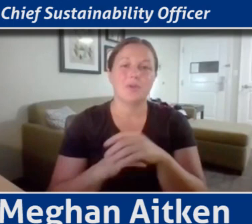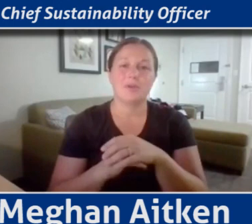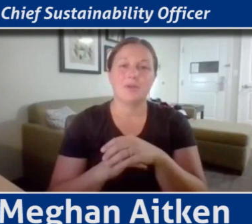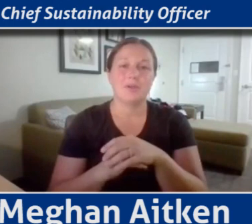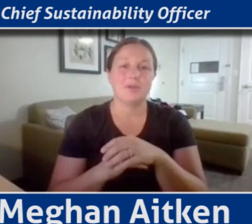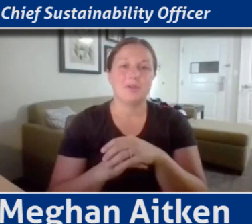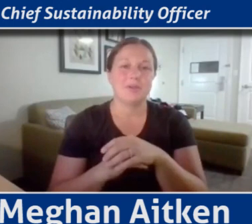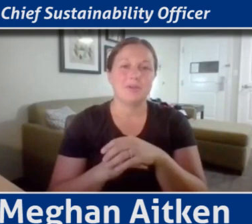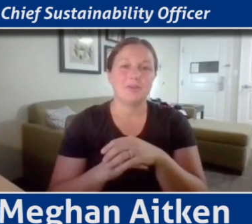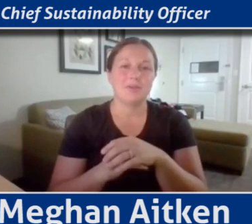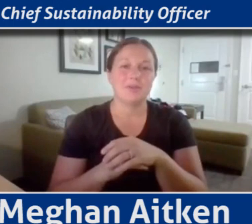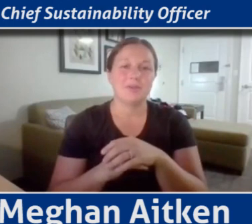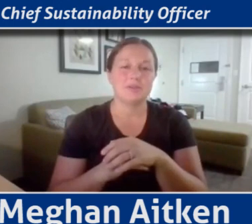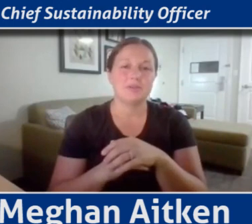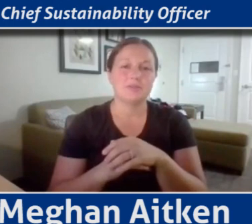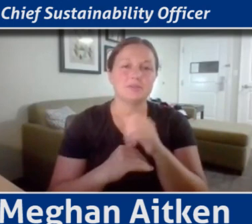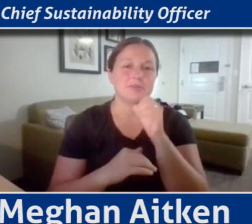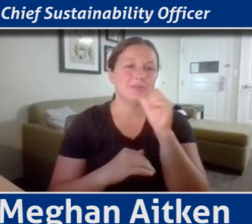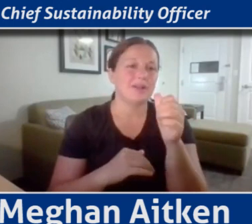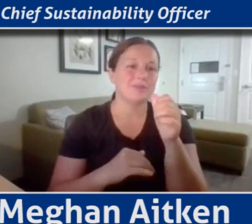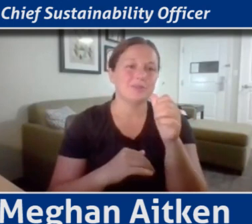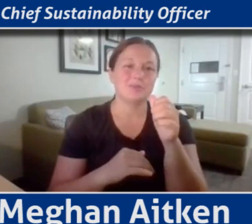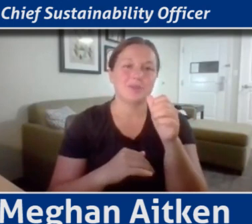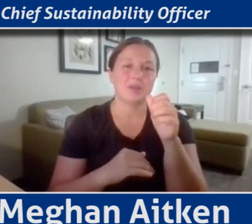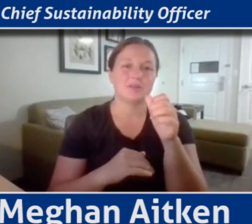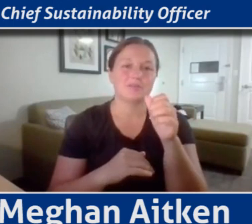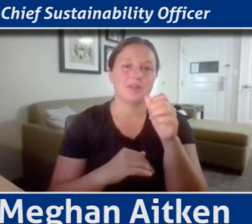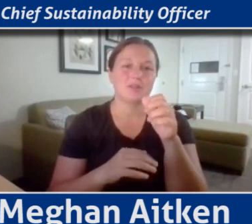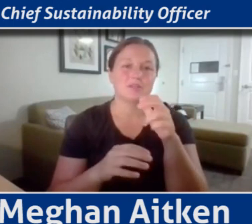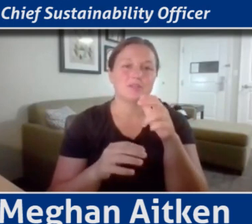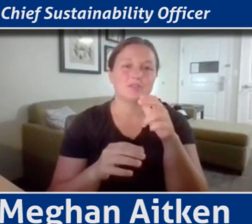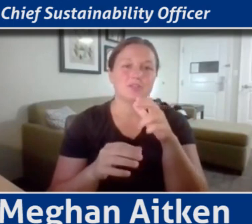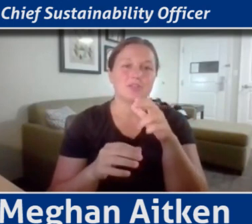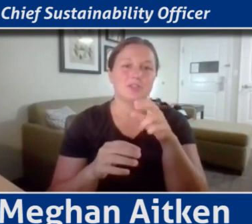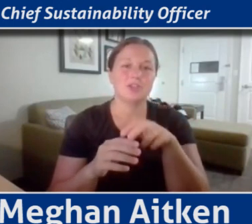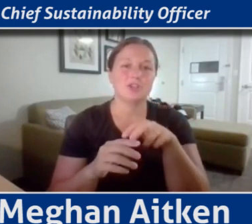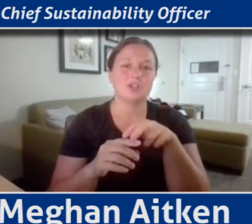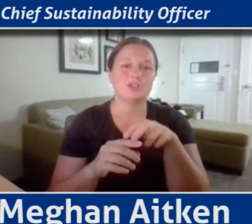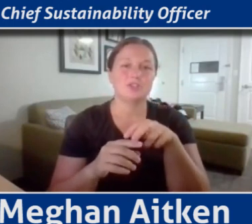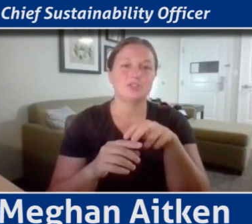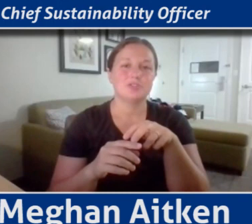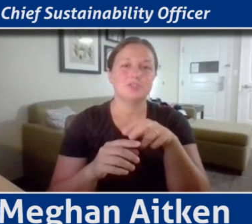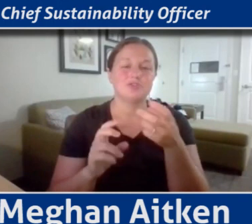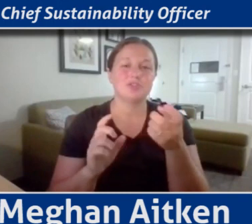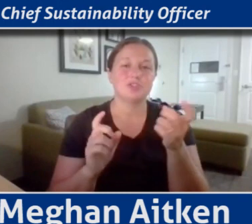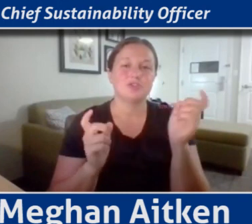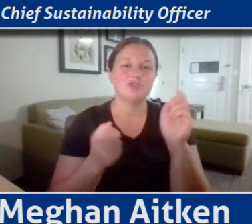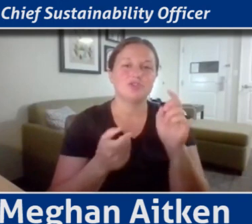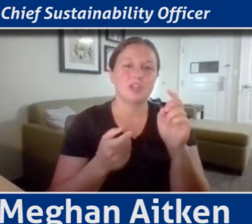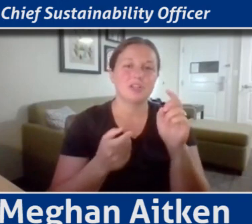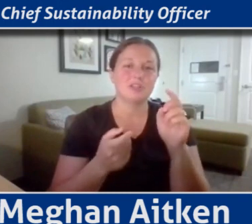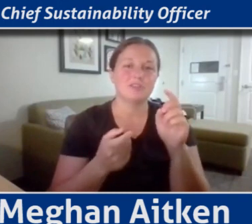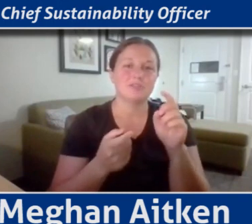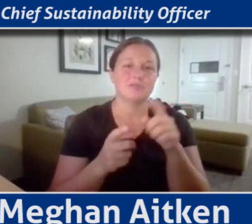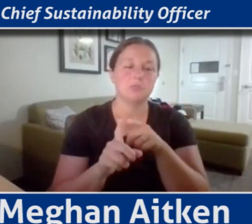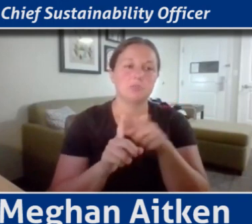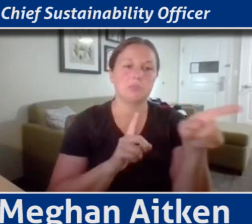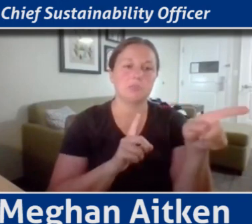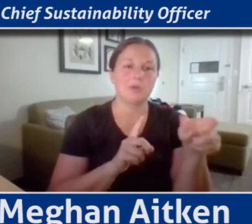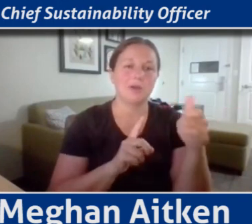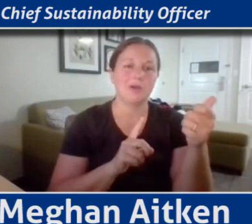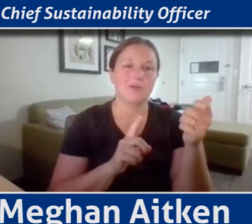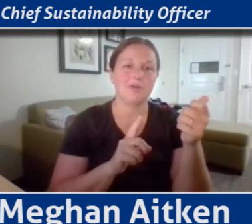And not to jump ahead in the question, but just hearing this team talk about these things always brings up so many thoughts for me about